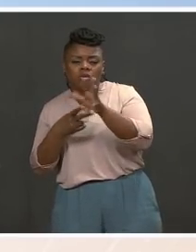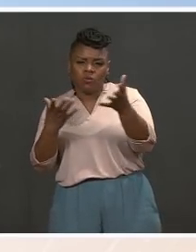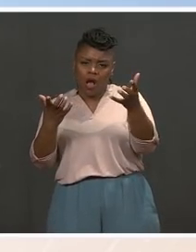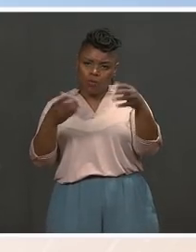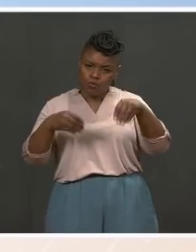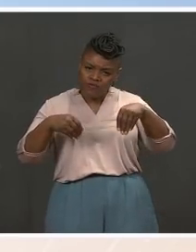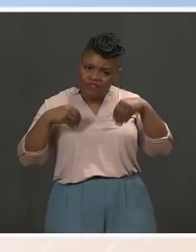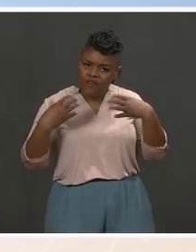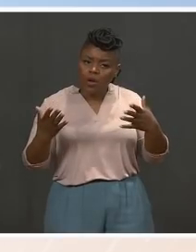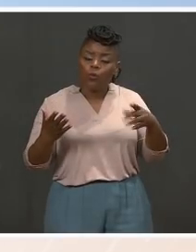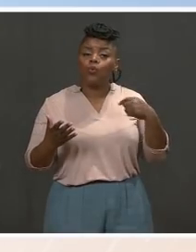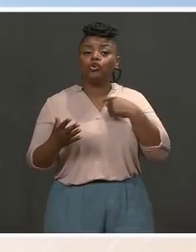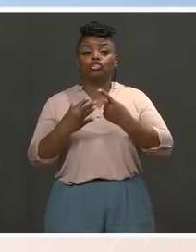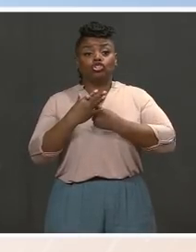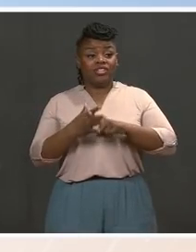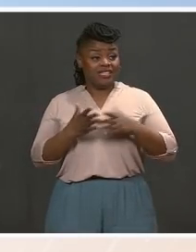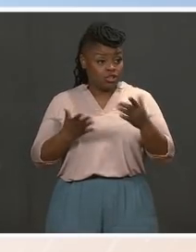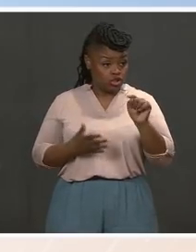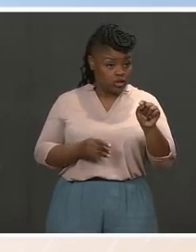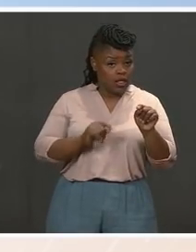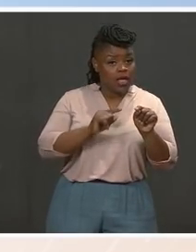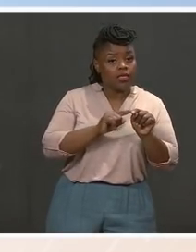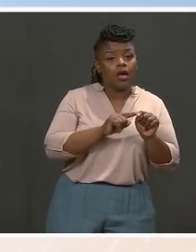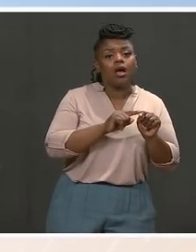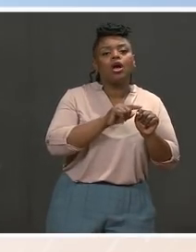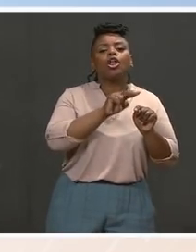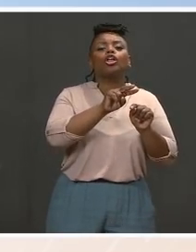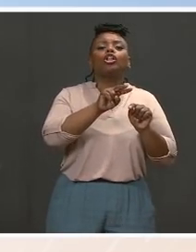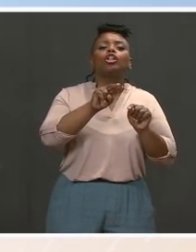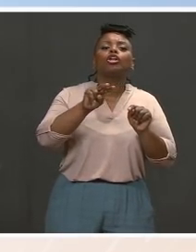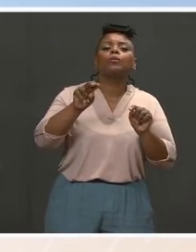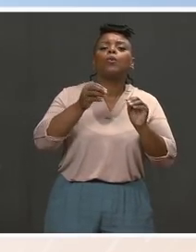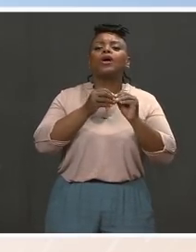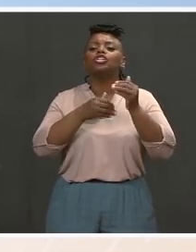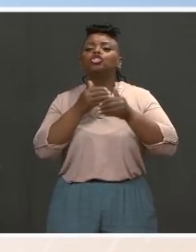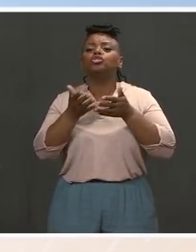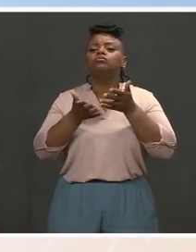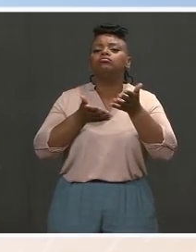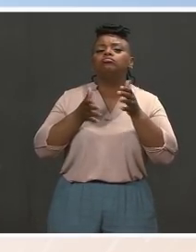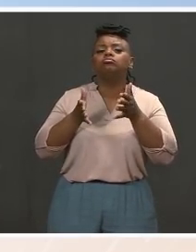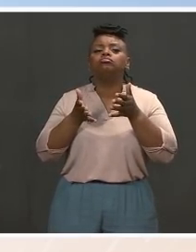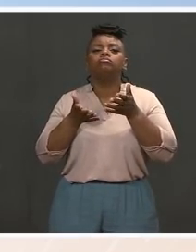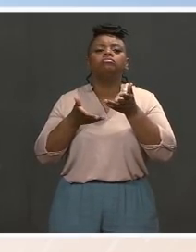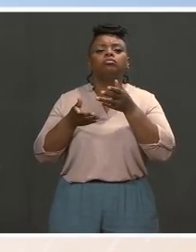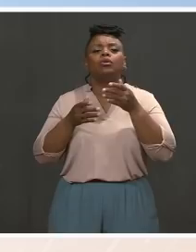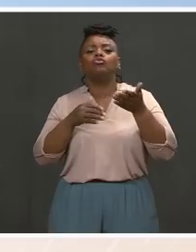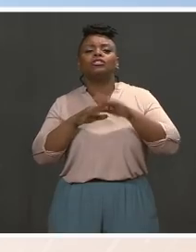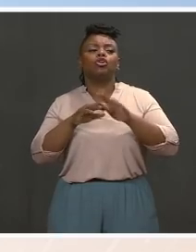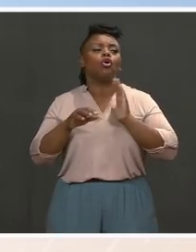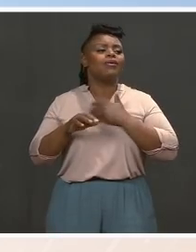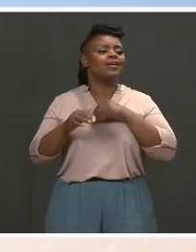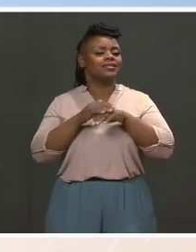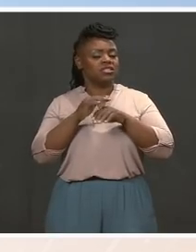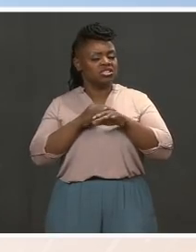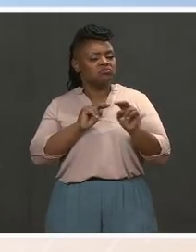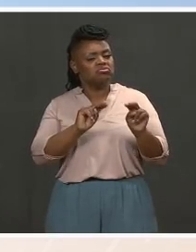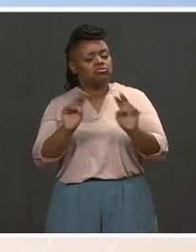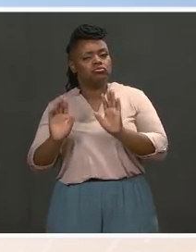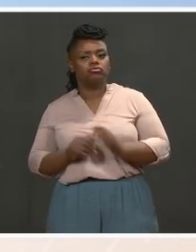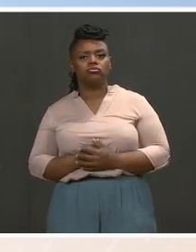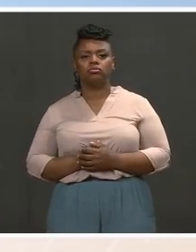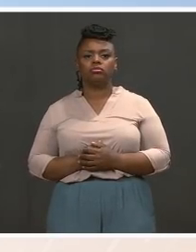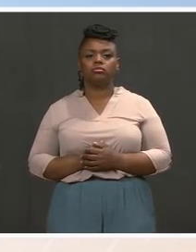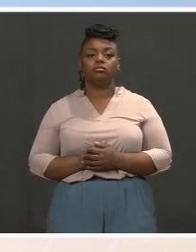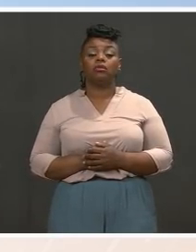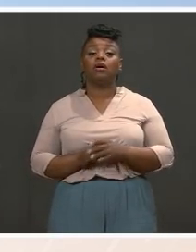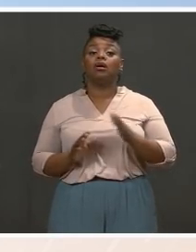we're looking forward to continuing to engage about how to provide increased access. you agree, though, that you've chosen the facility that is is